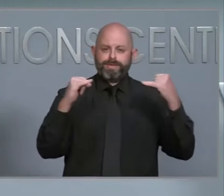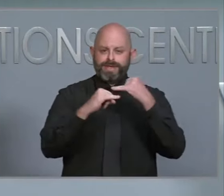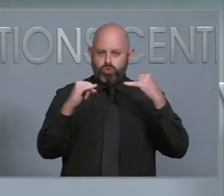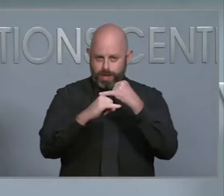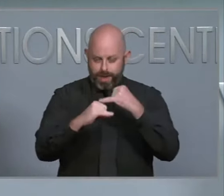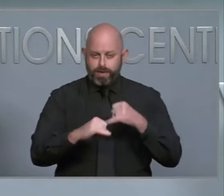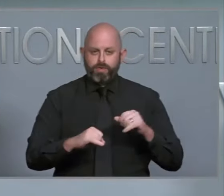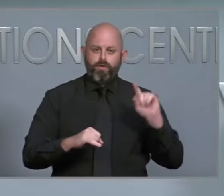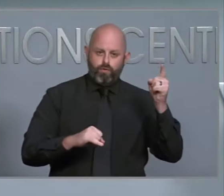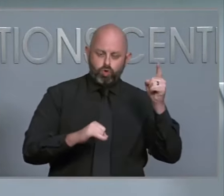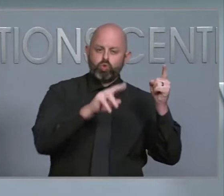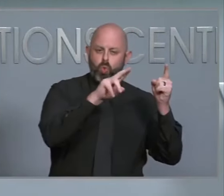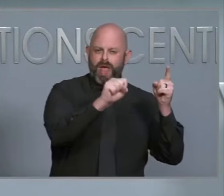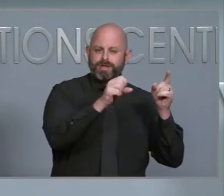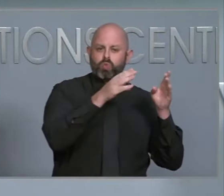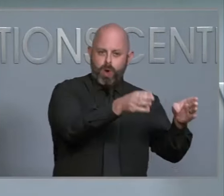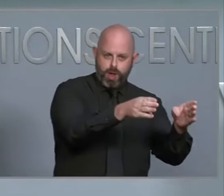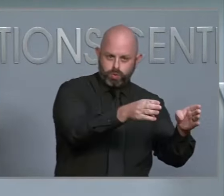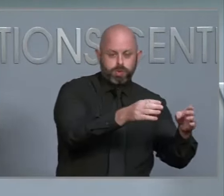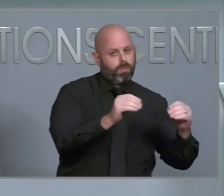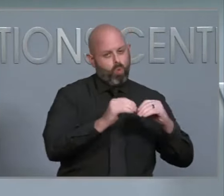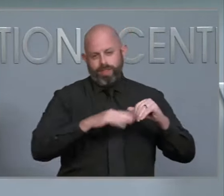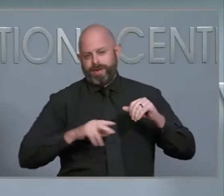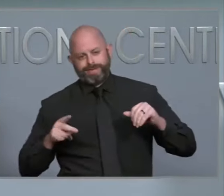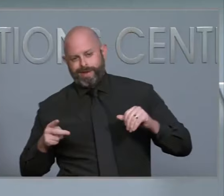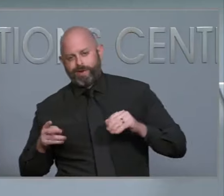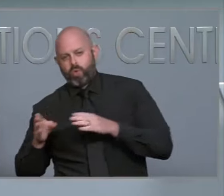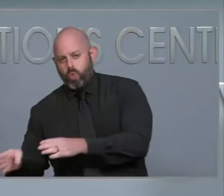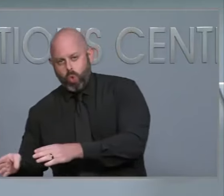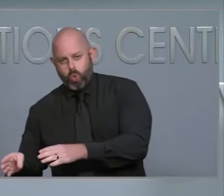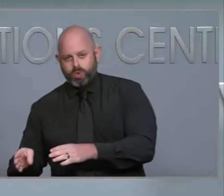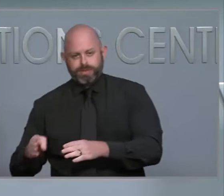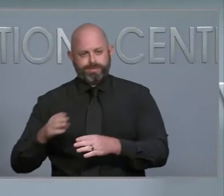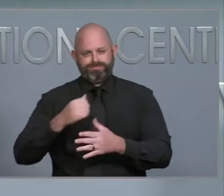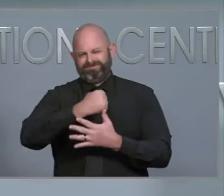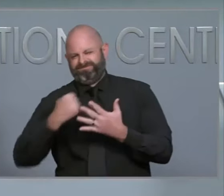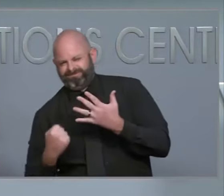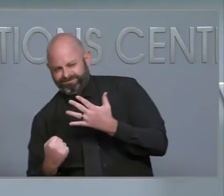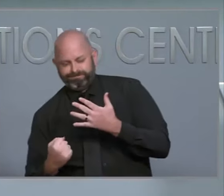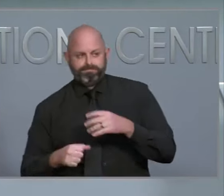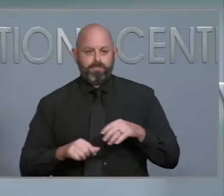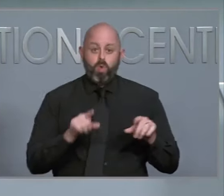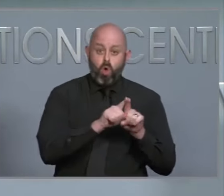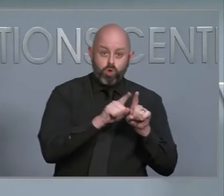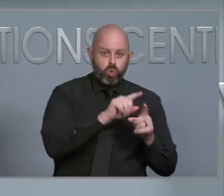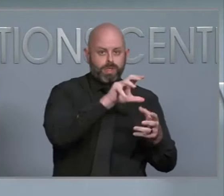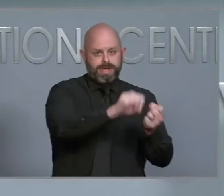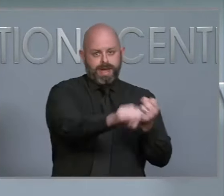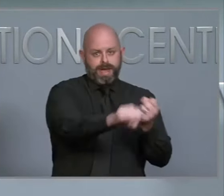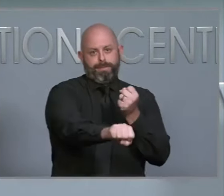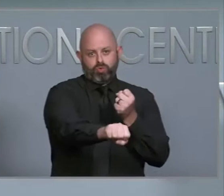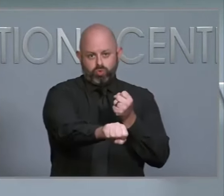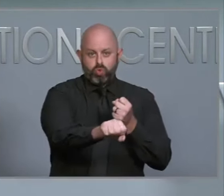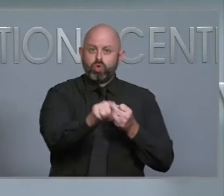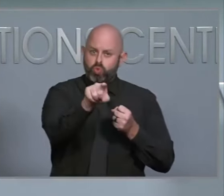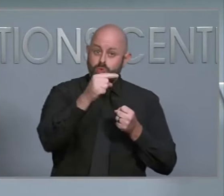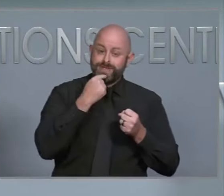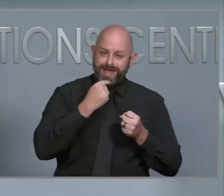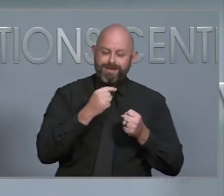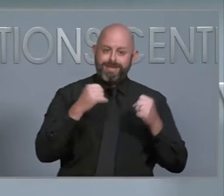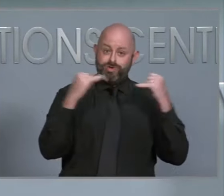secondary routes. But also we've got to look at how much damage we have, like the one you mentioned near the Tennessee line. That's a